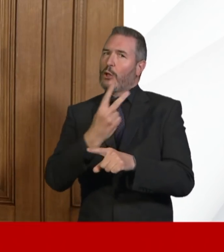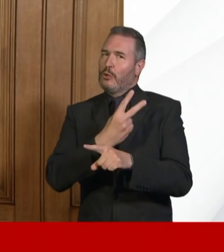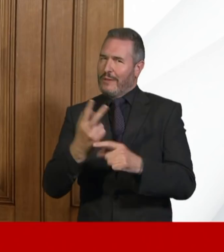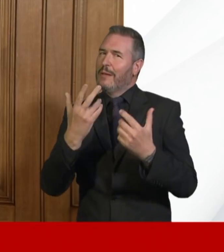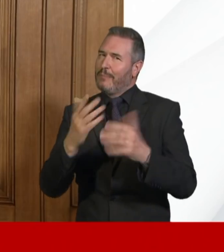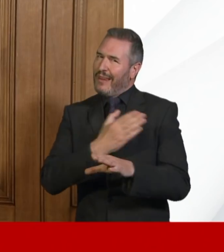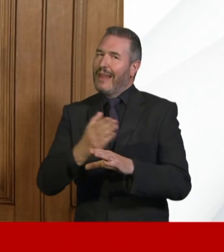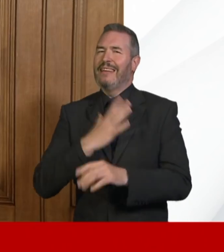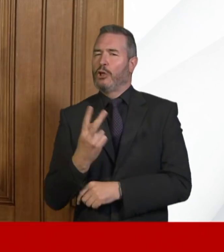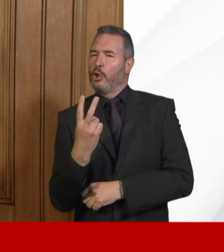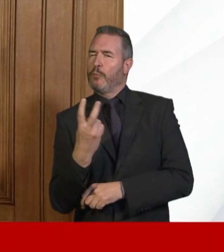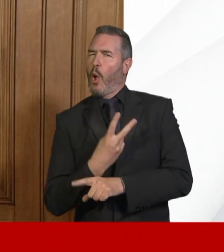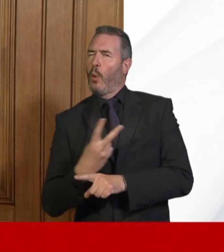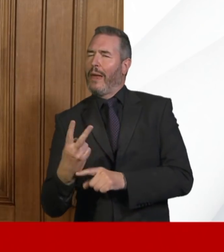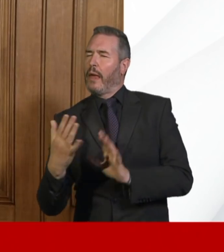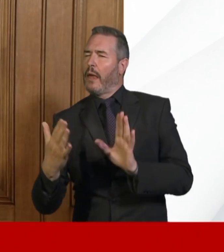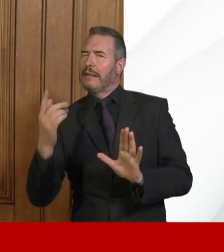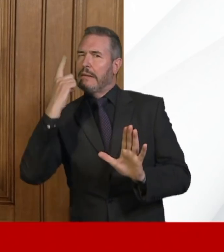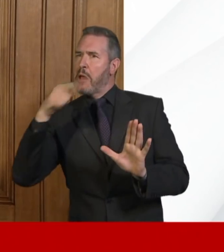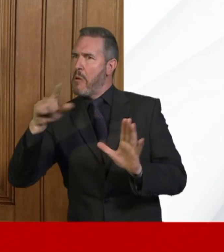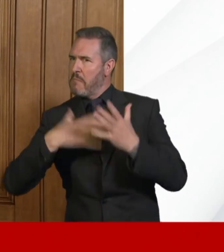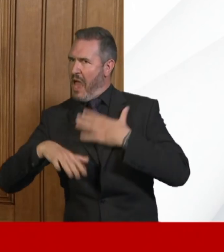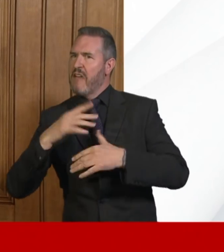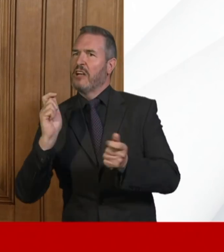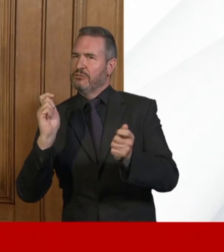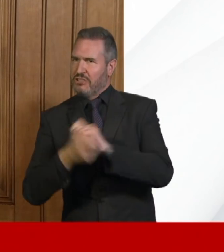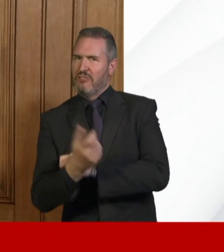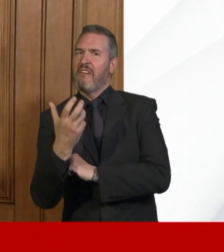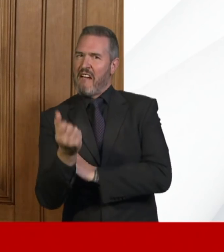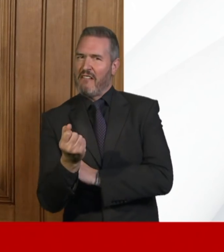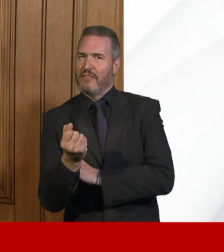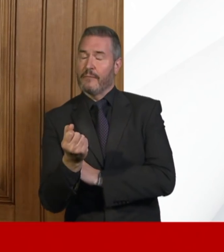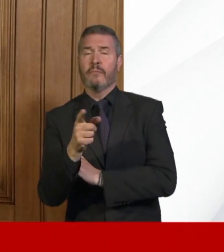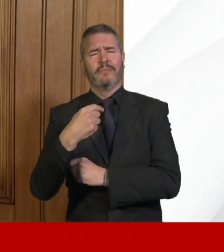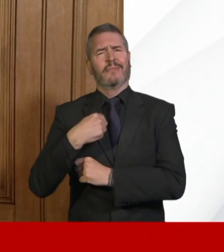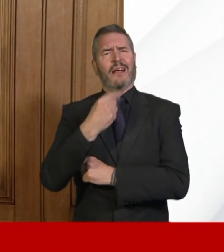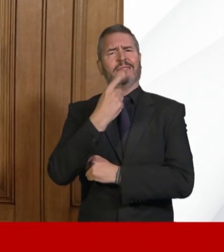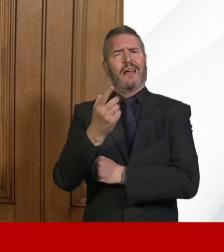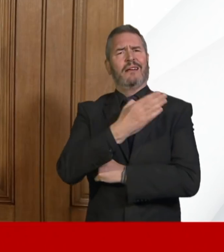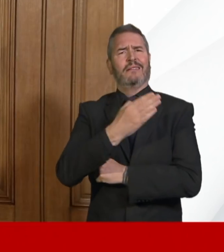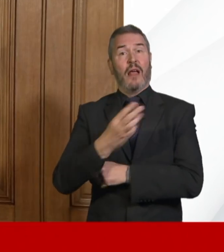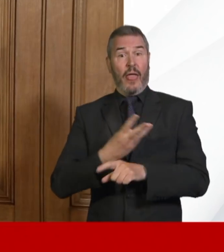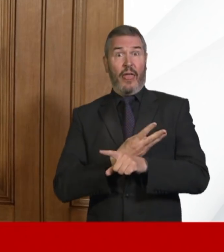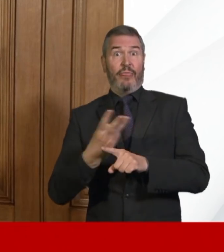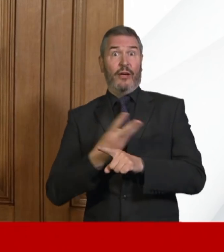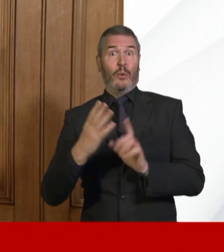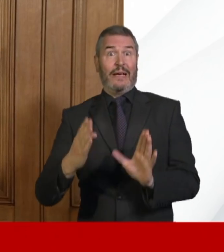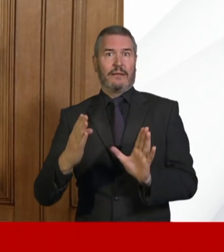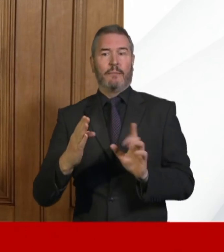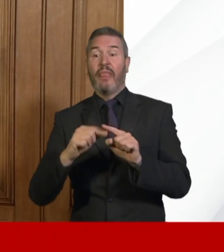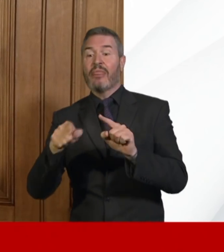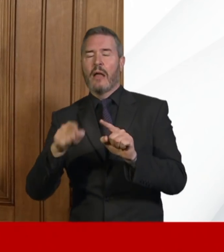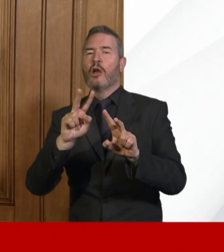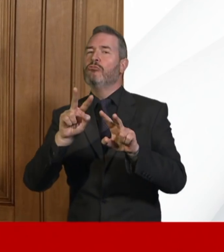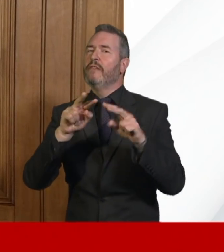need another couple of weeks to see that through. And as I've just mentioned earlier, the issue of the three weeks is for us to review where we